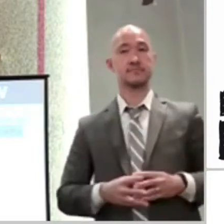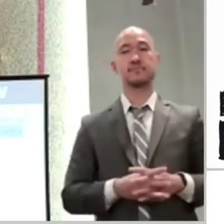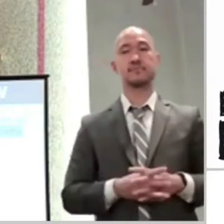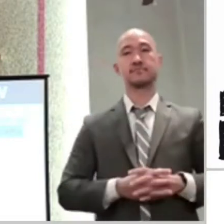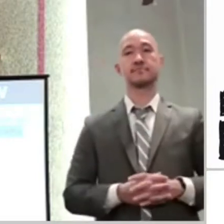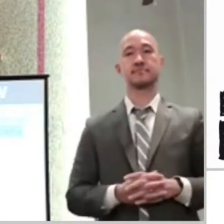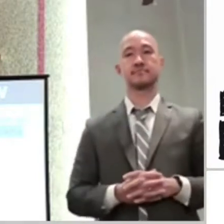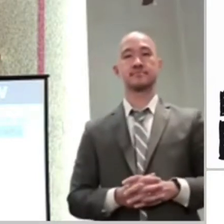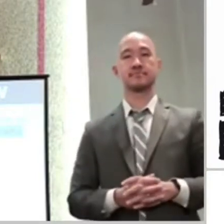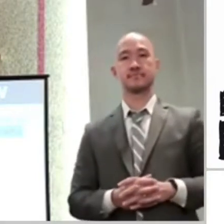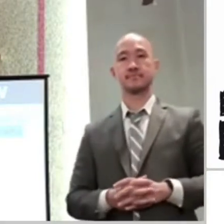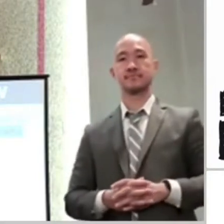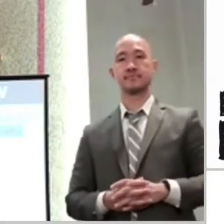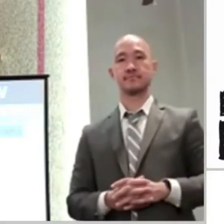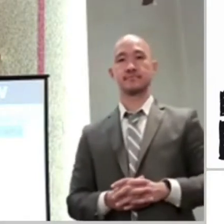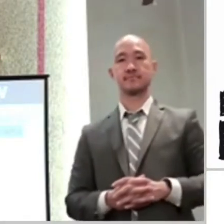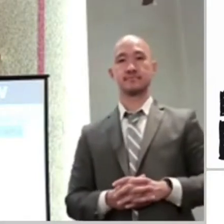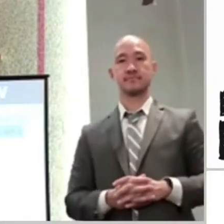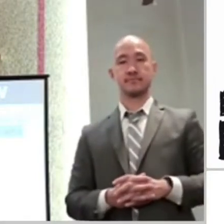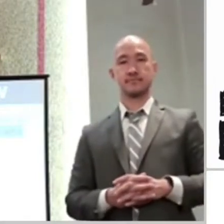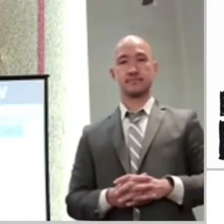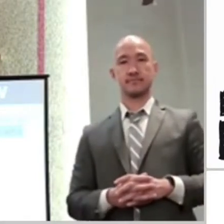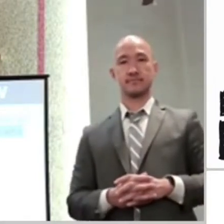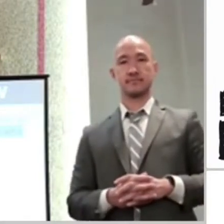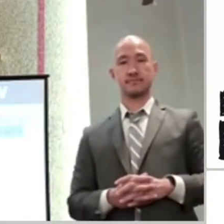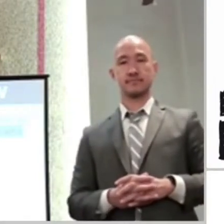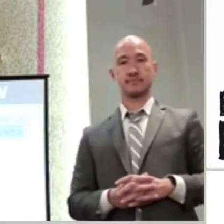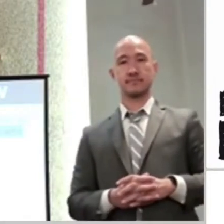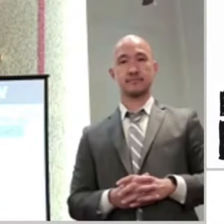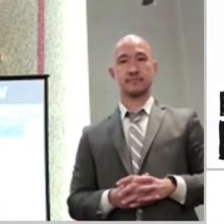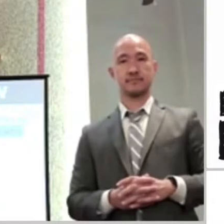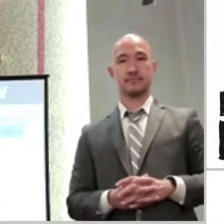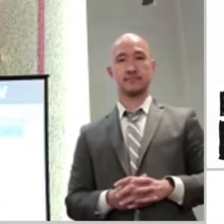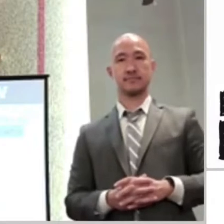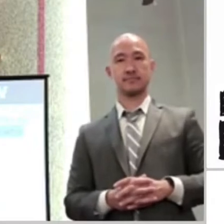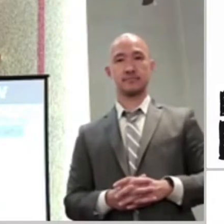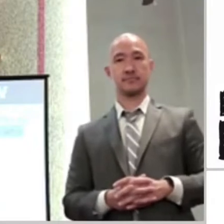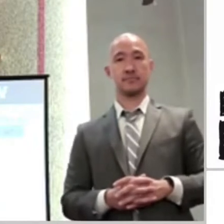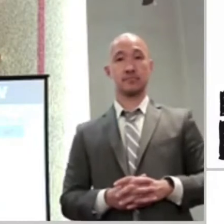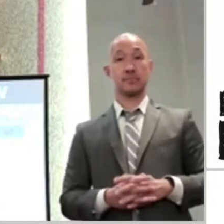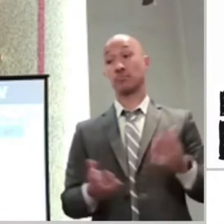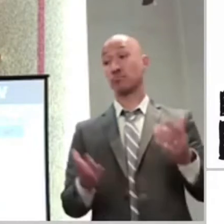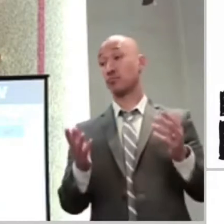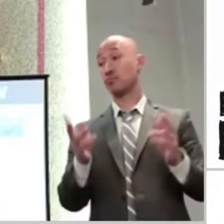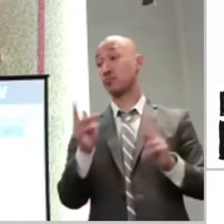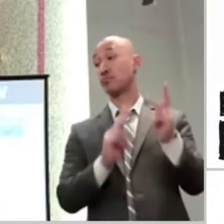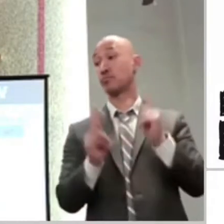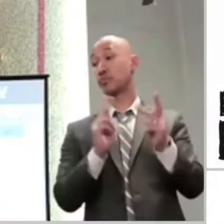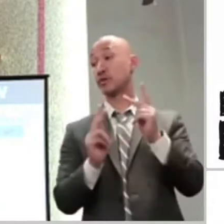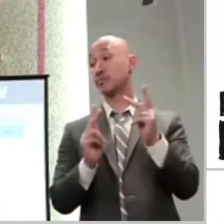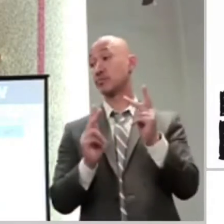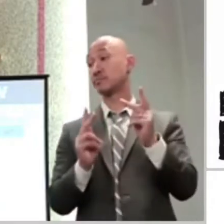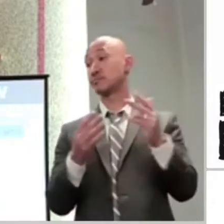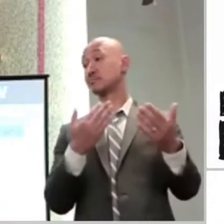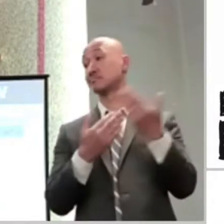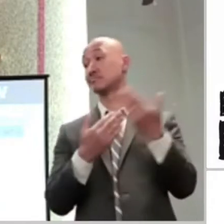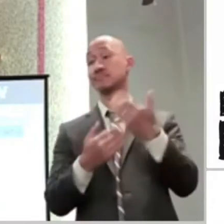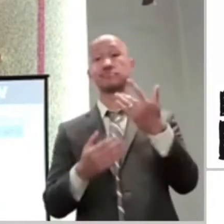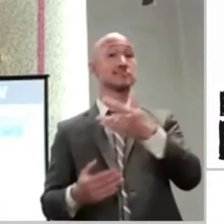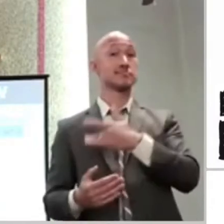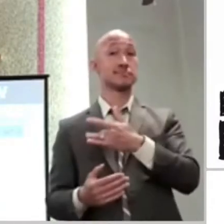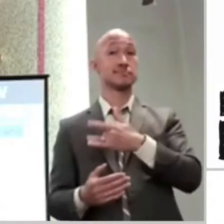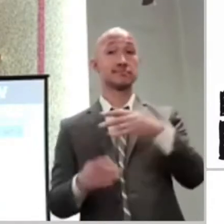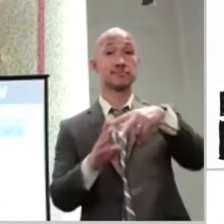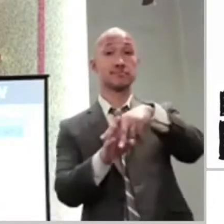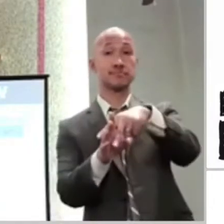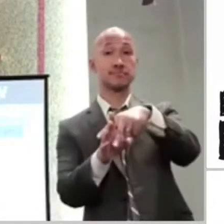inexperienced, is fickle. So, one moment we're walking on water like Peter, and the next, you know,